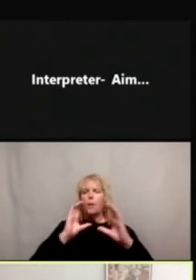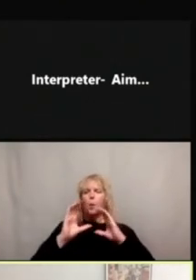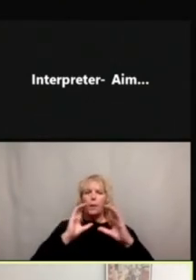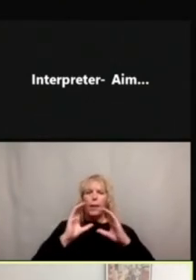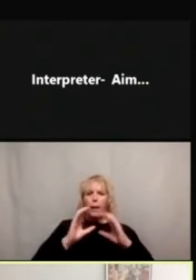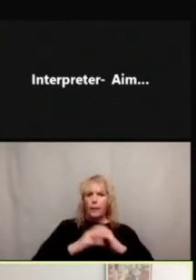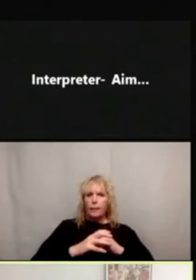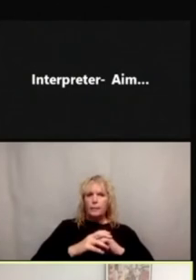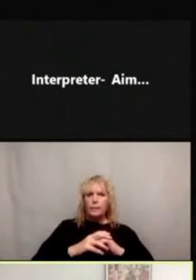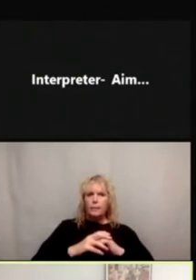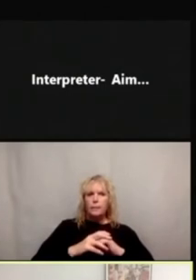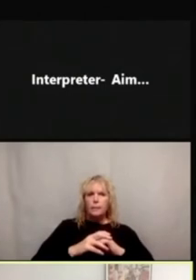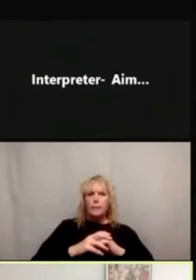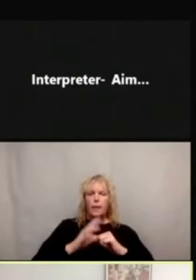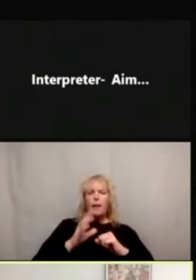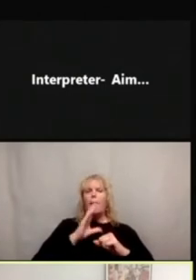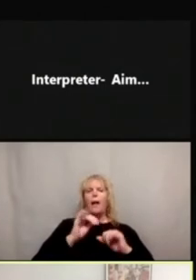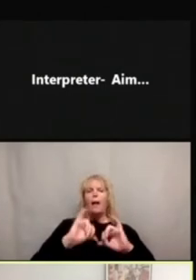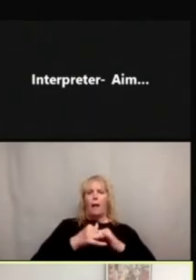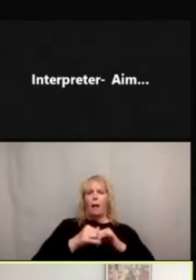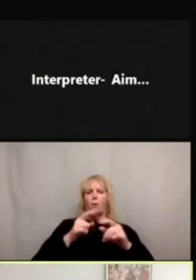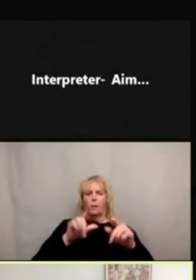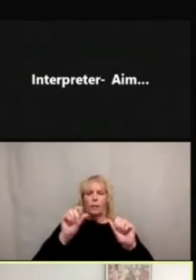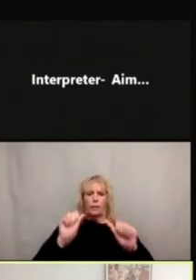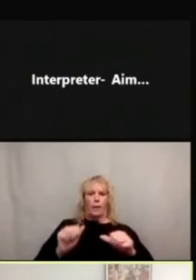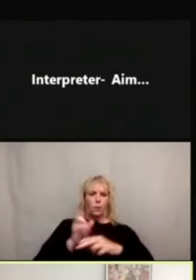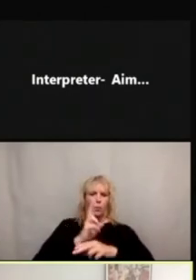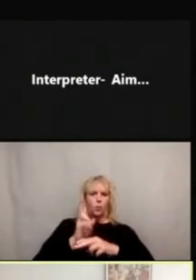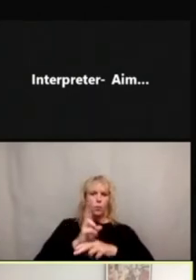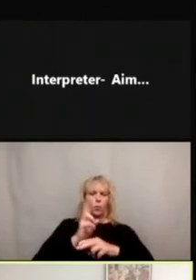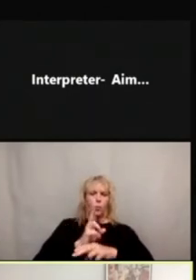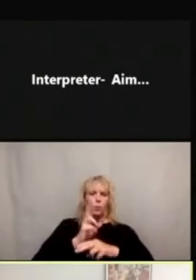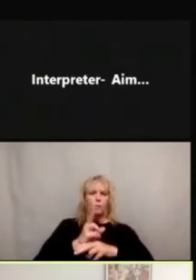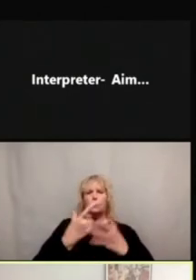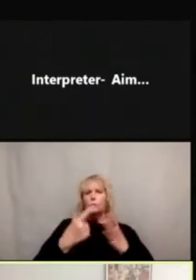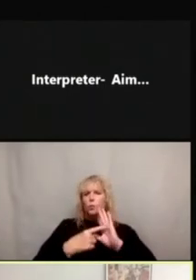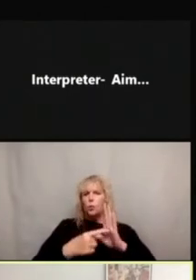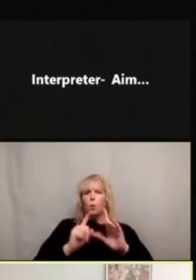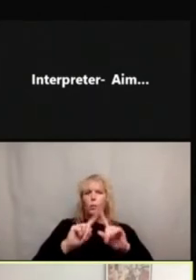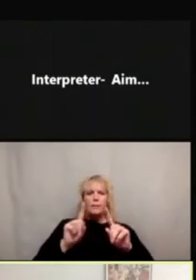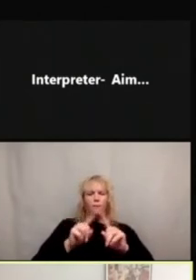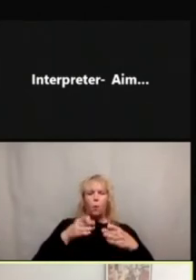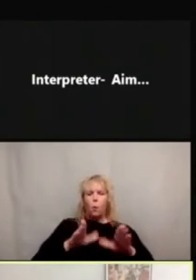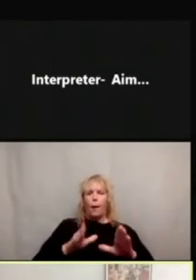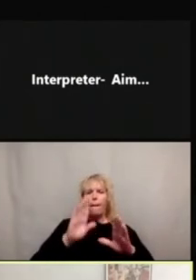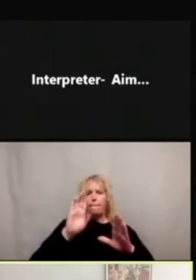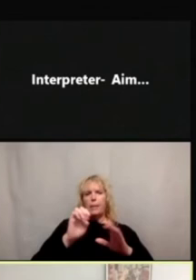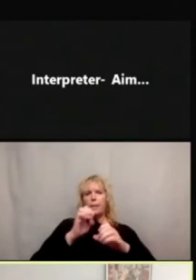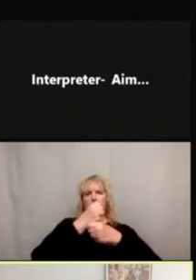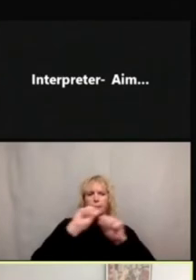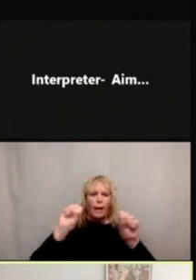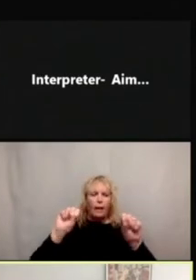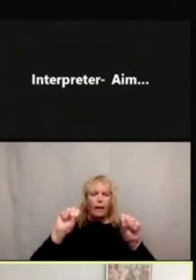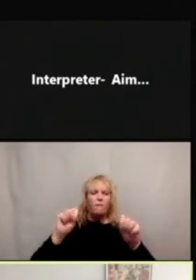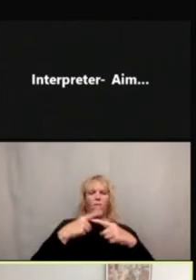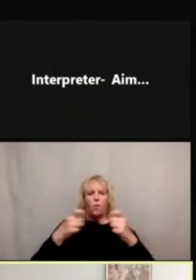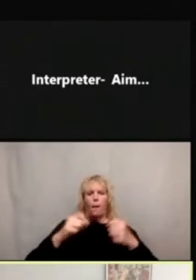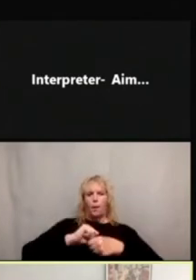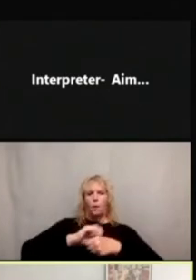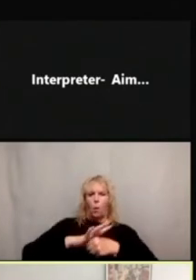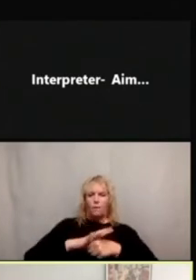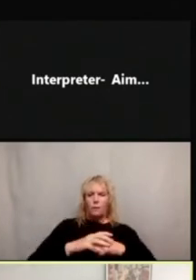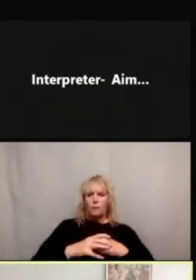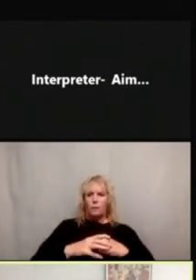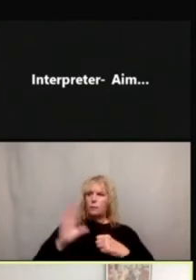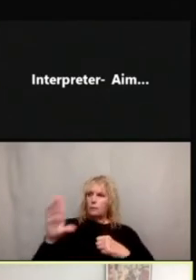how these types of images can be used to convey ways to stay safe from COVID-19. David,